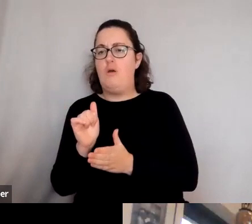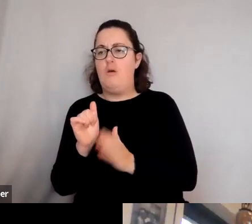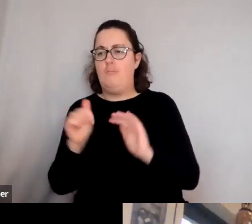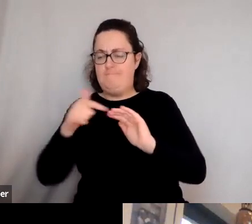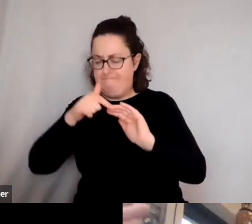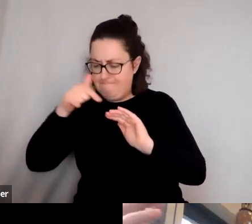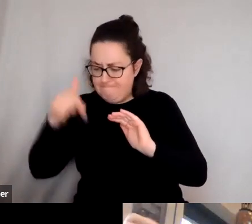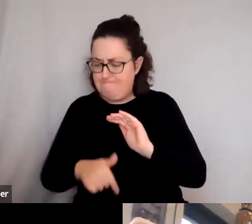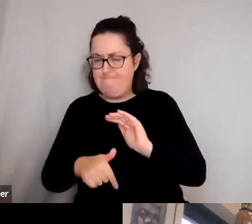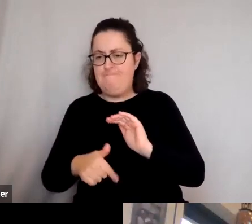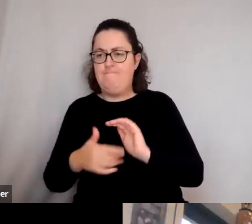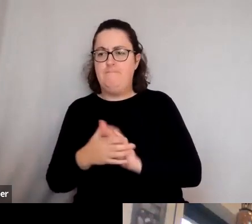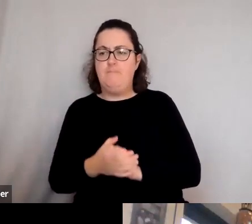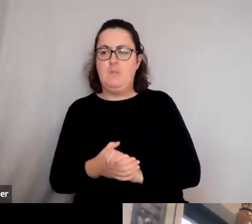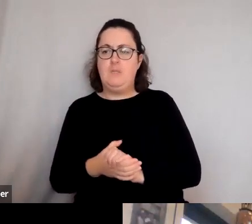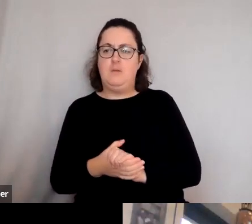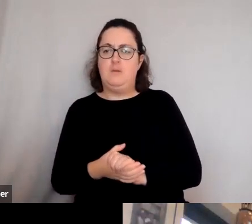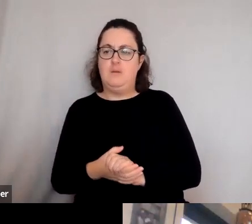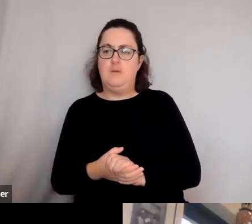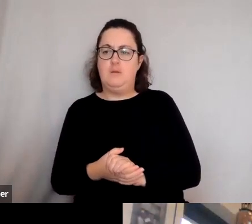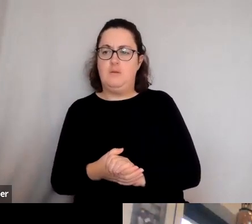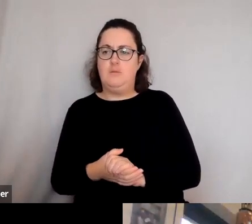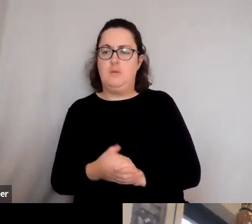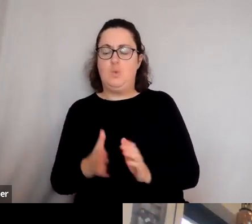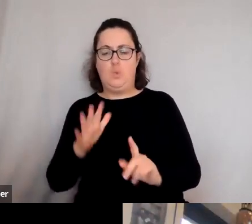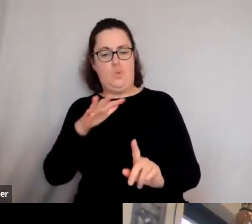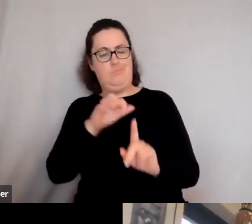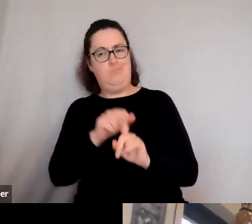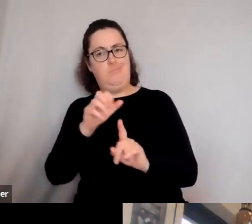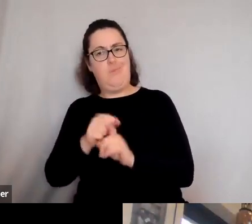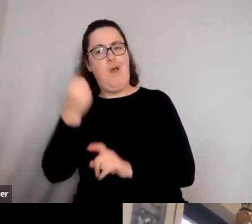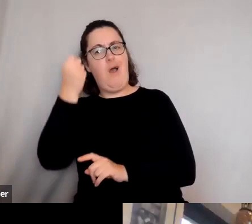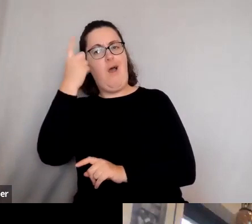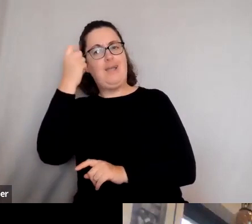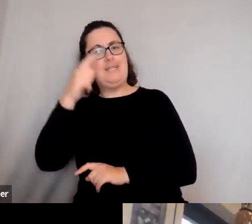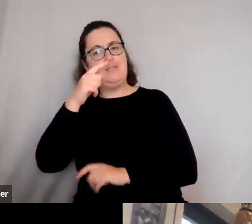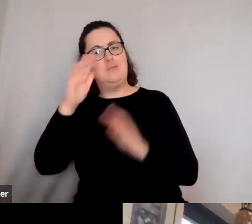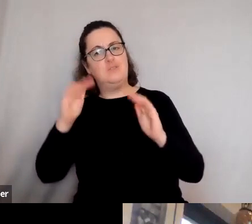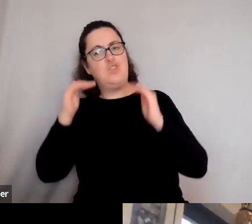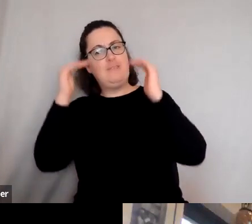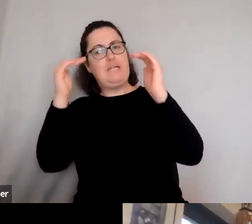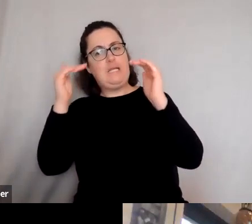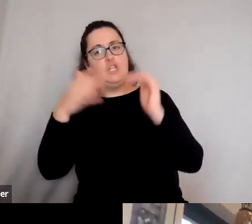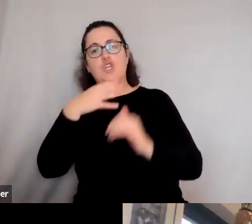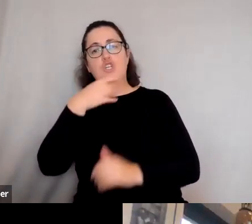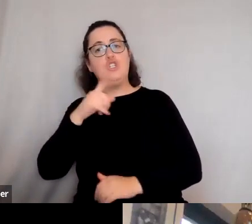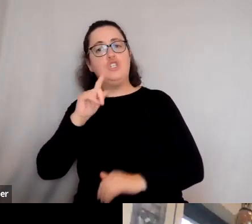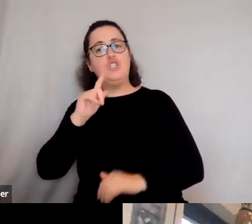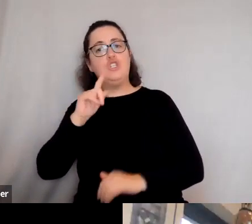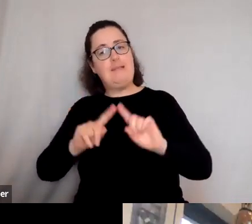Uh, you see some of the most sophisticated ideas of gender difference,